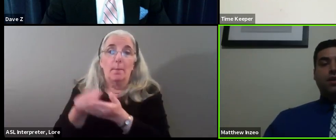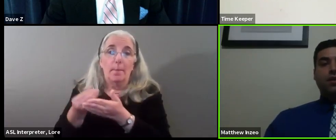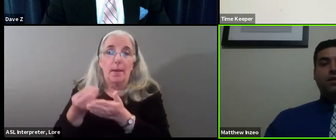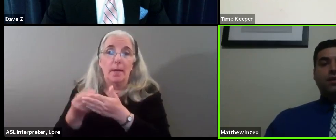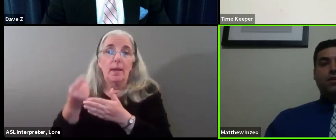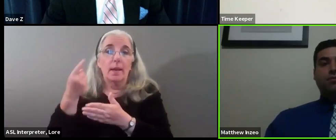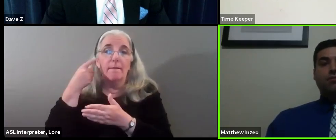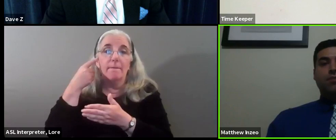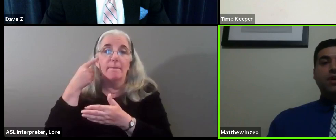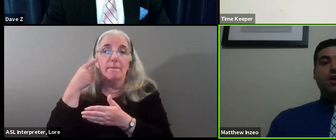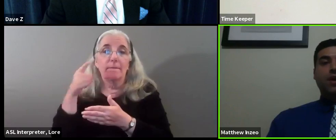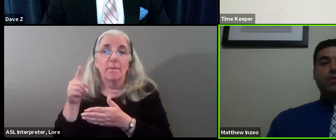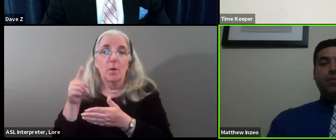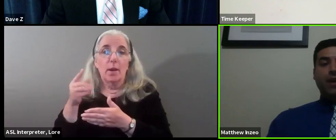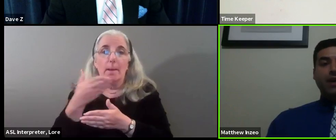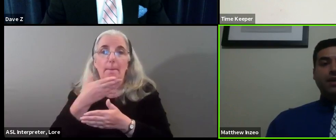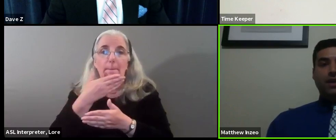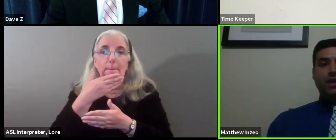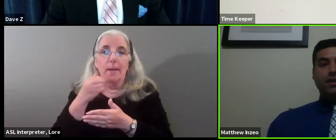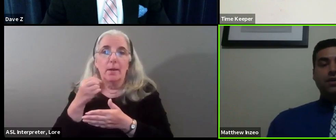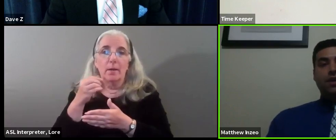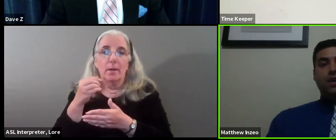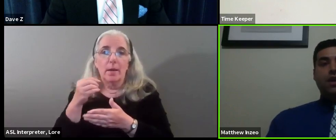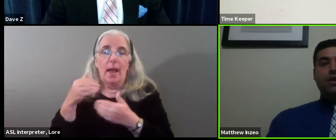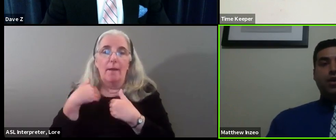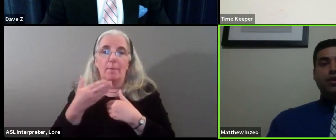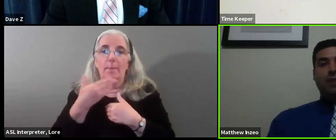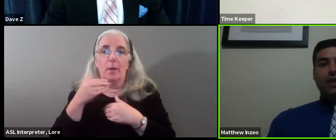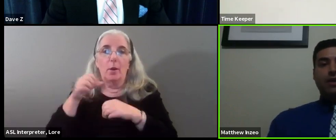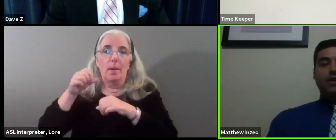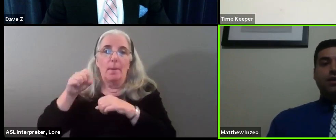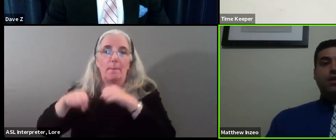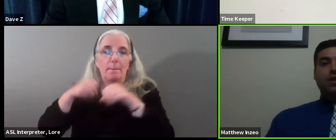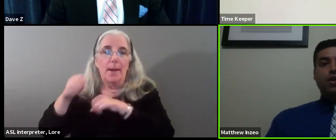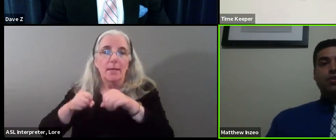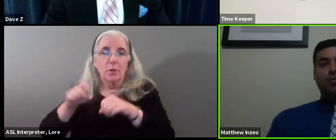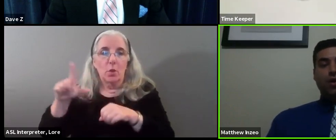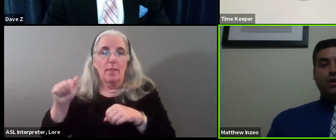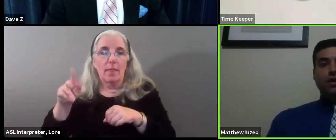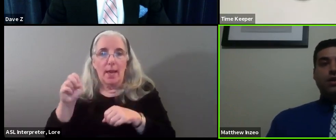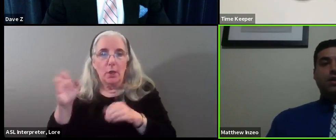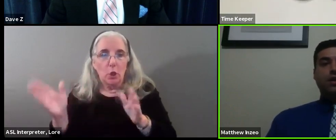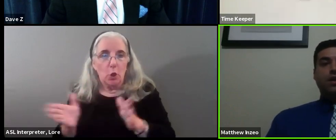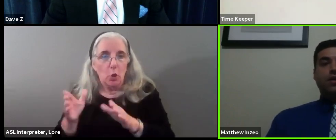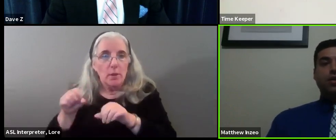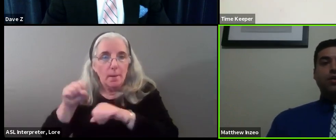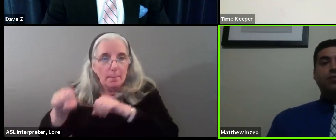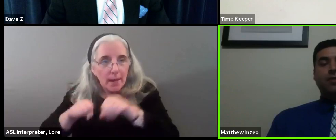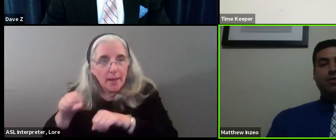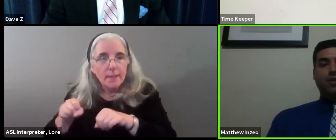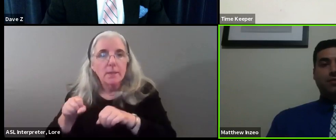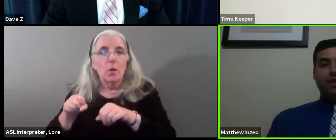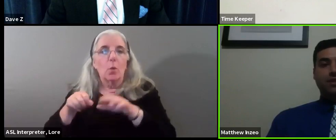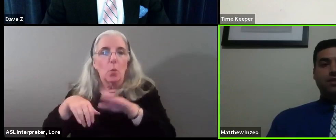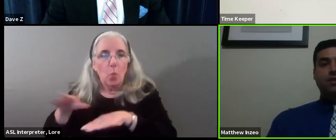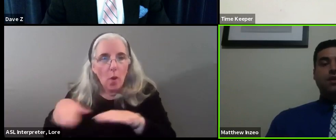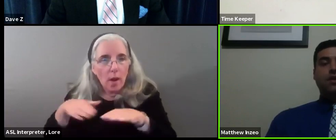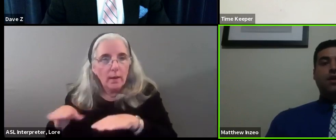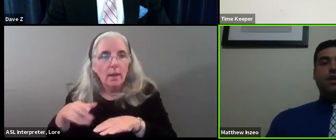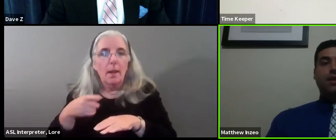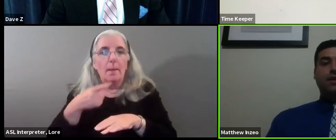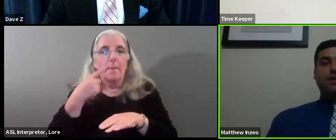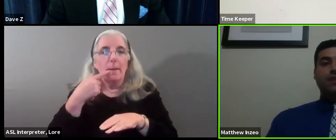in better coming up with a biking lane and encourage biking, encourage walking and encourage public transportation.